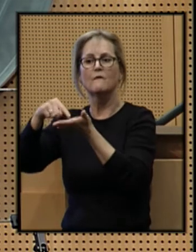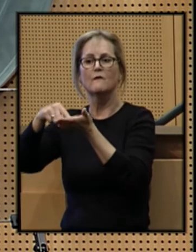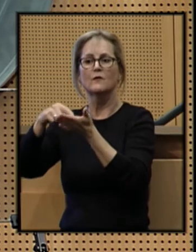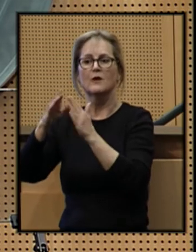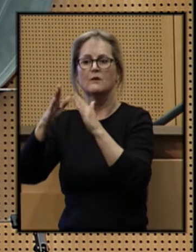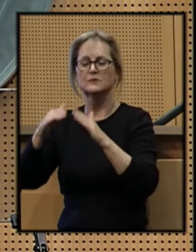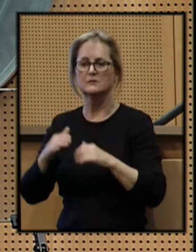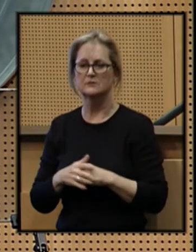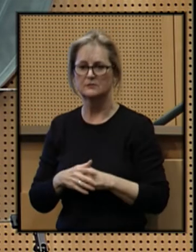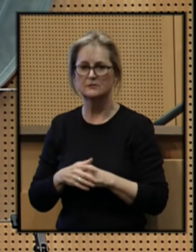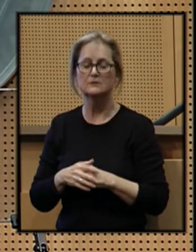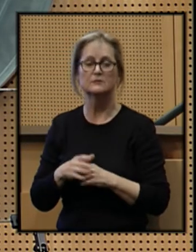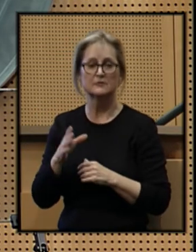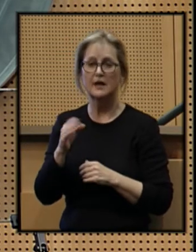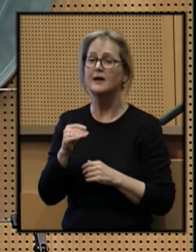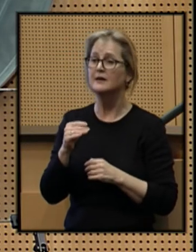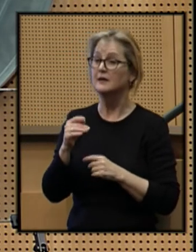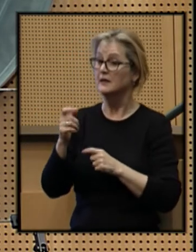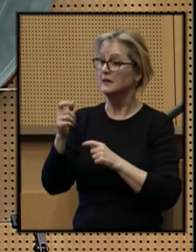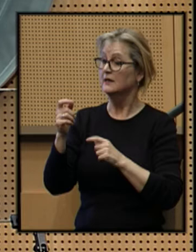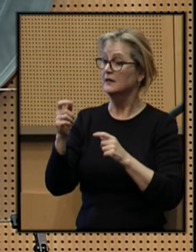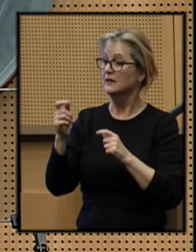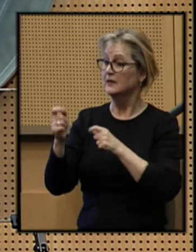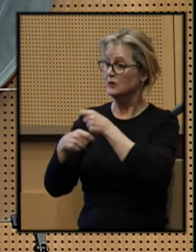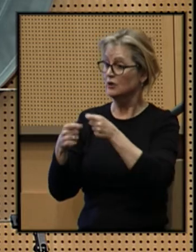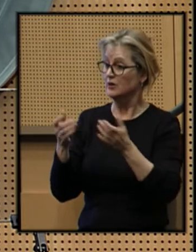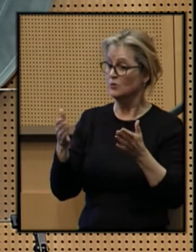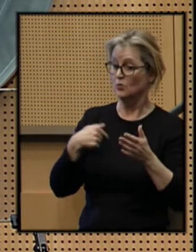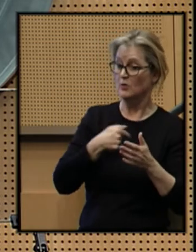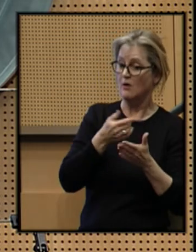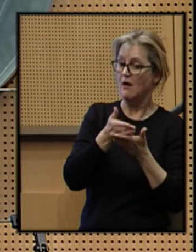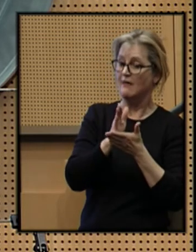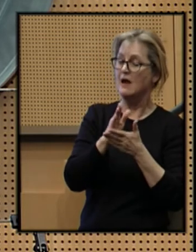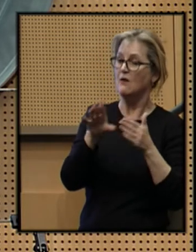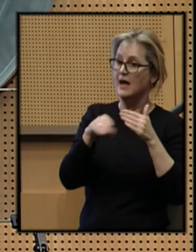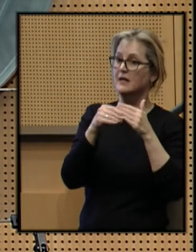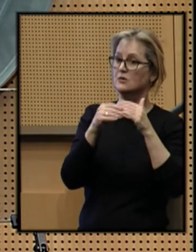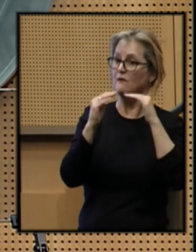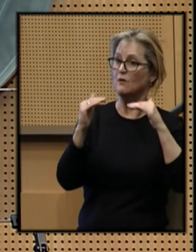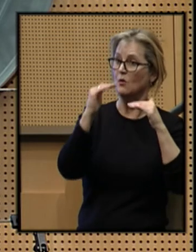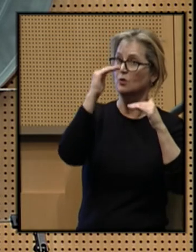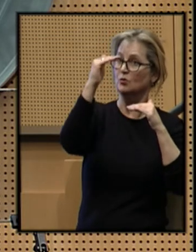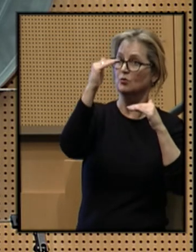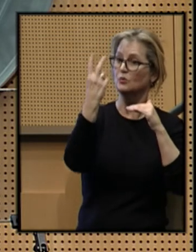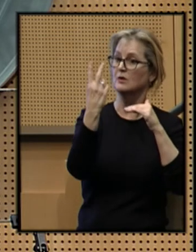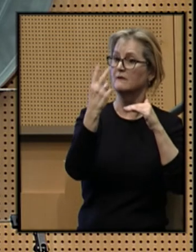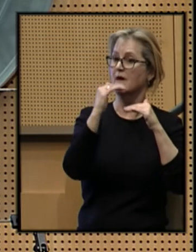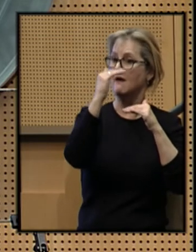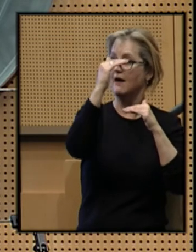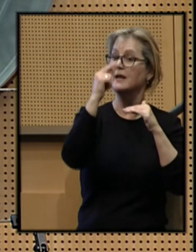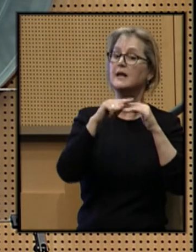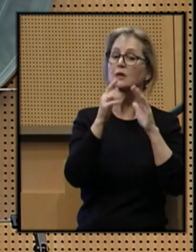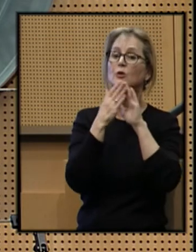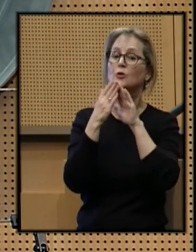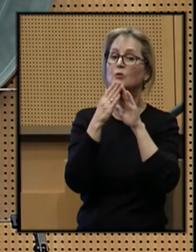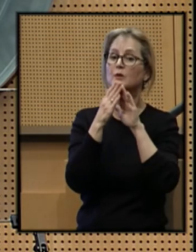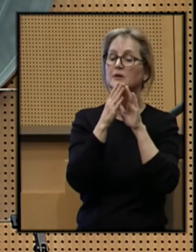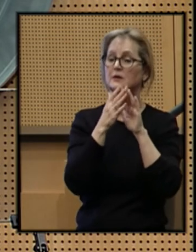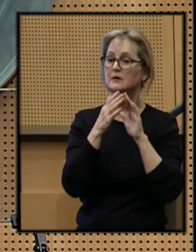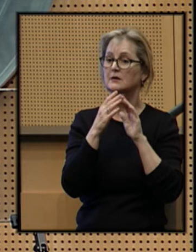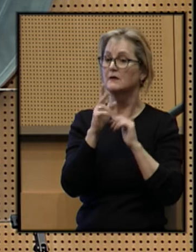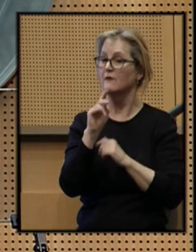housing. And in exchange, we will allow an extra floor or two of height in our urban villages.